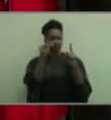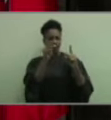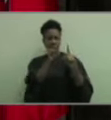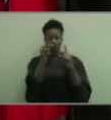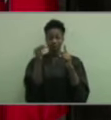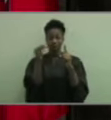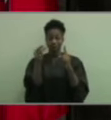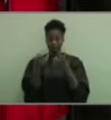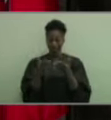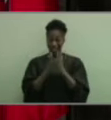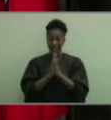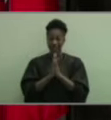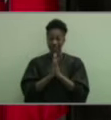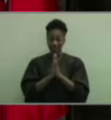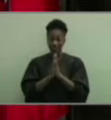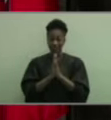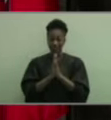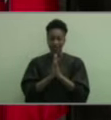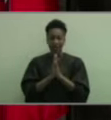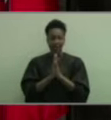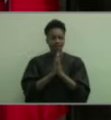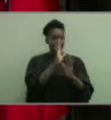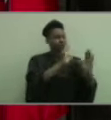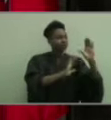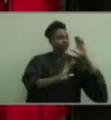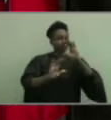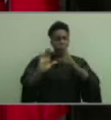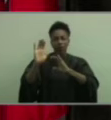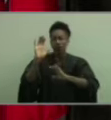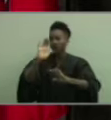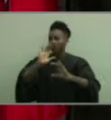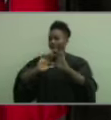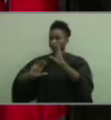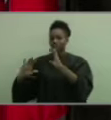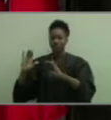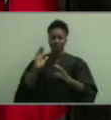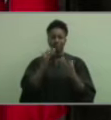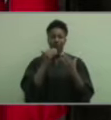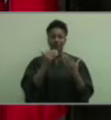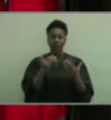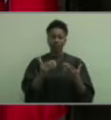All I ask is that you guys explore. Thank you.